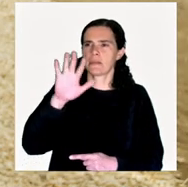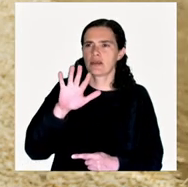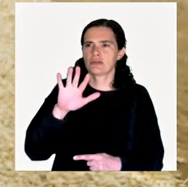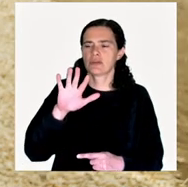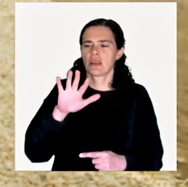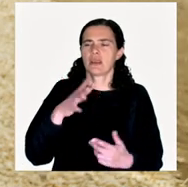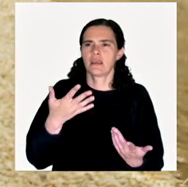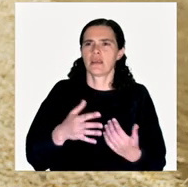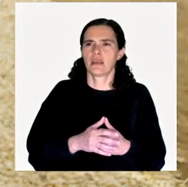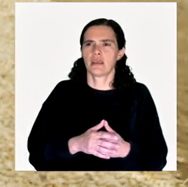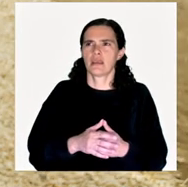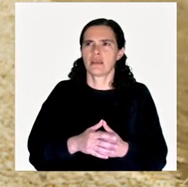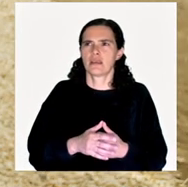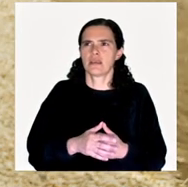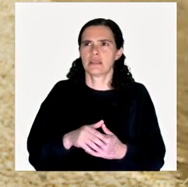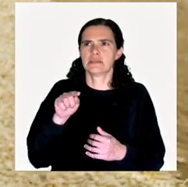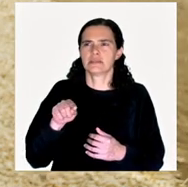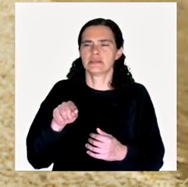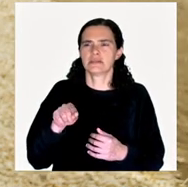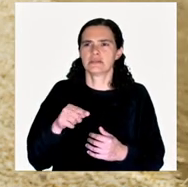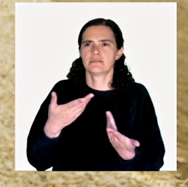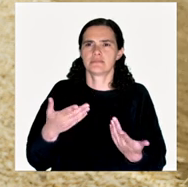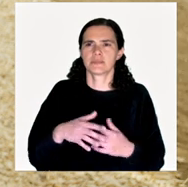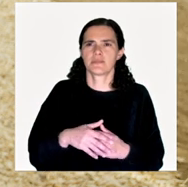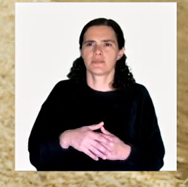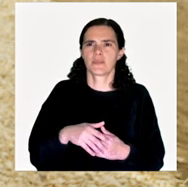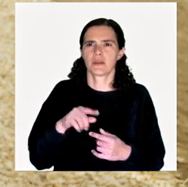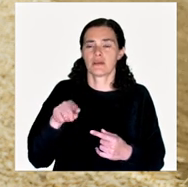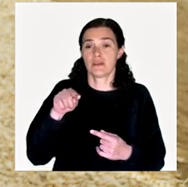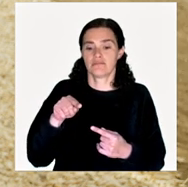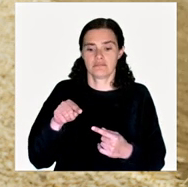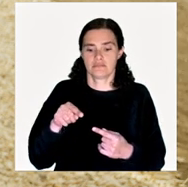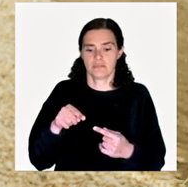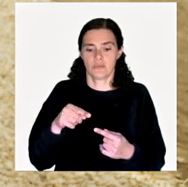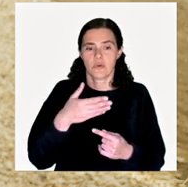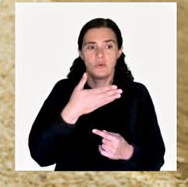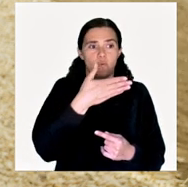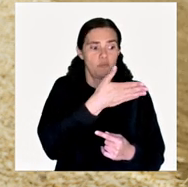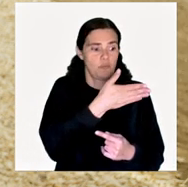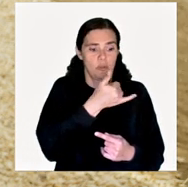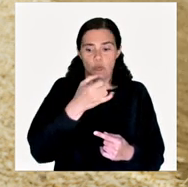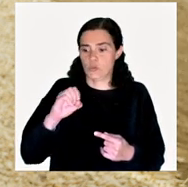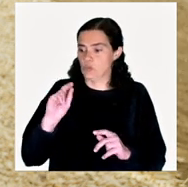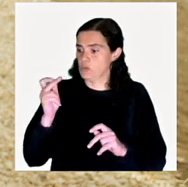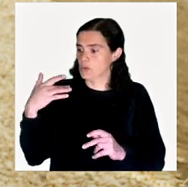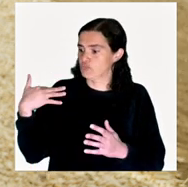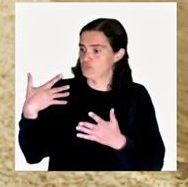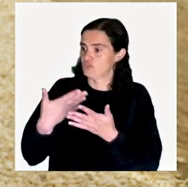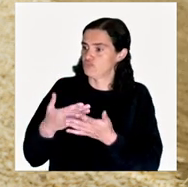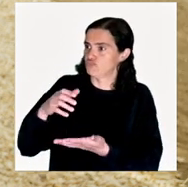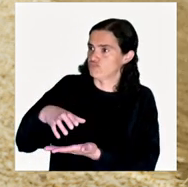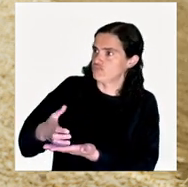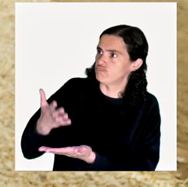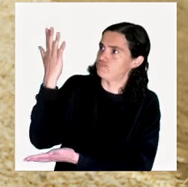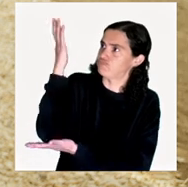image of this 12, this 1,200 year